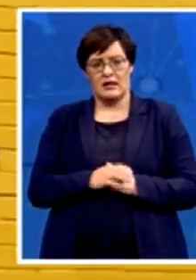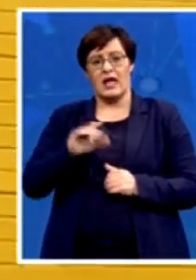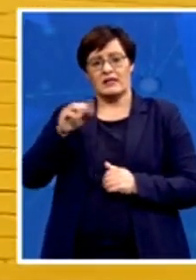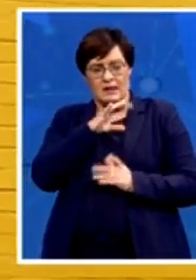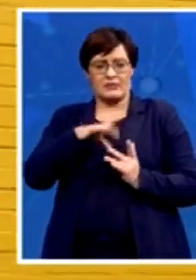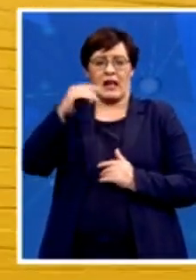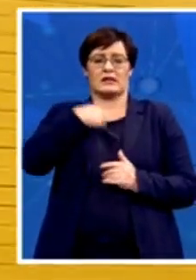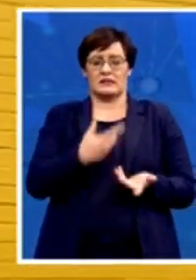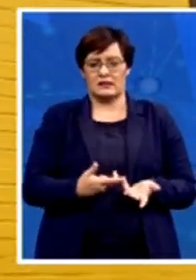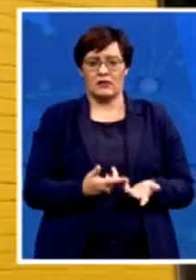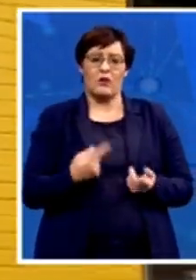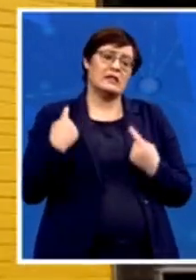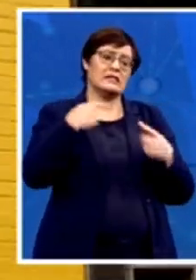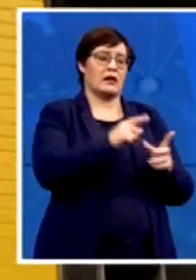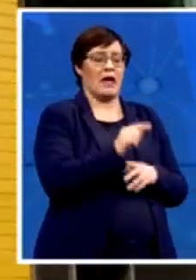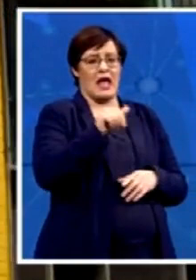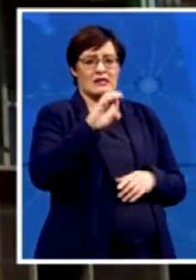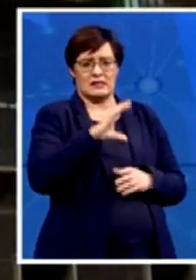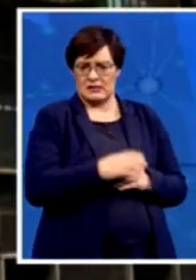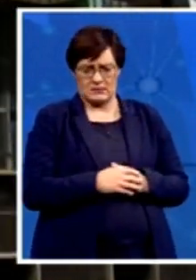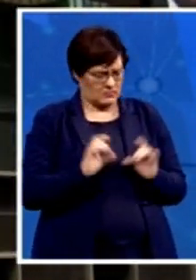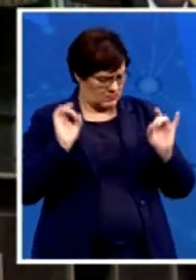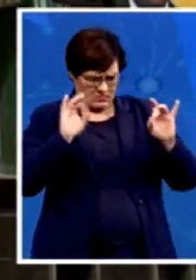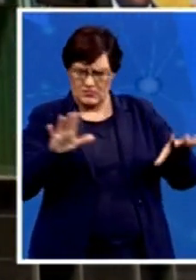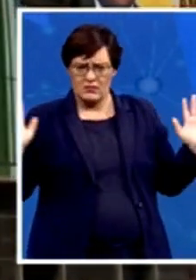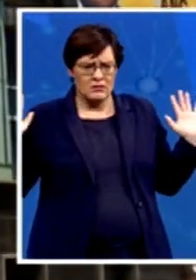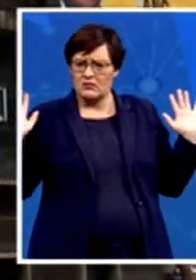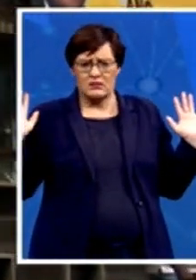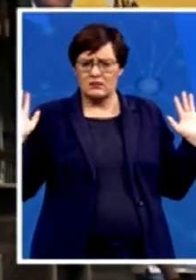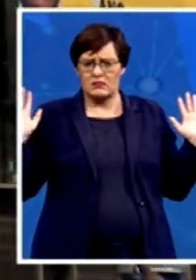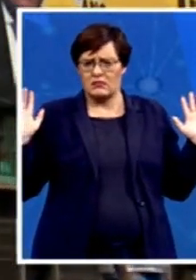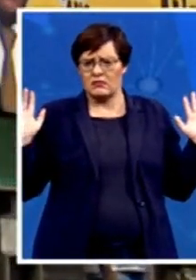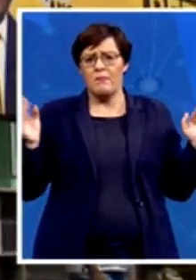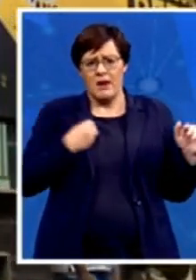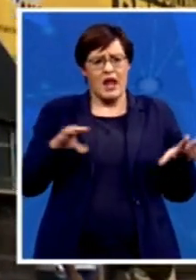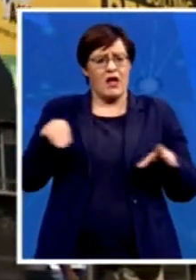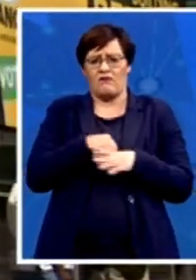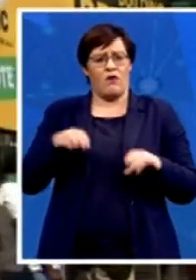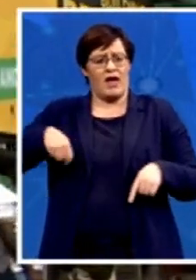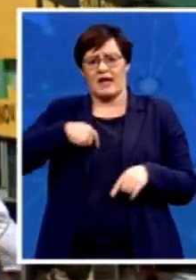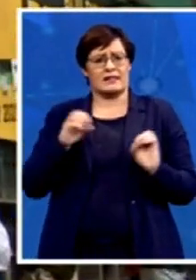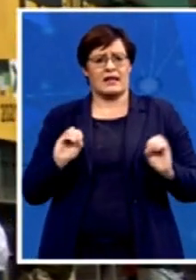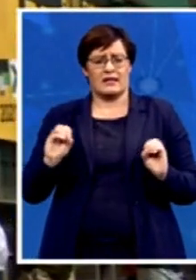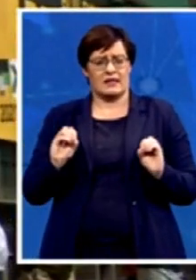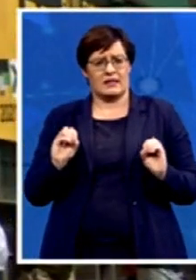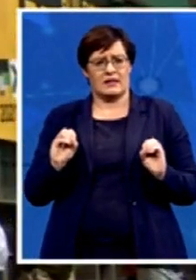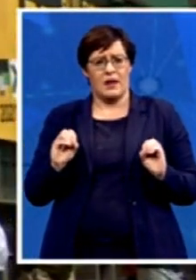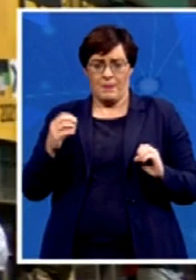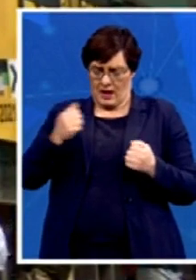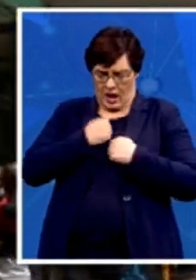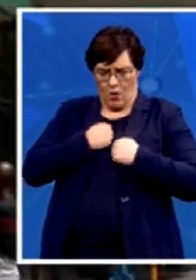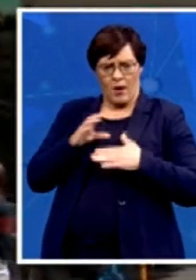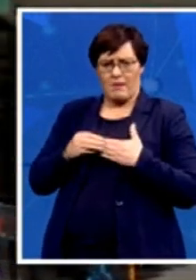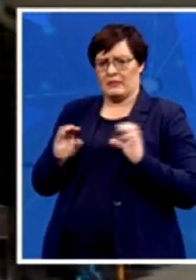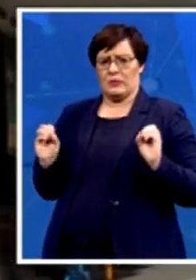we want to divorce them publicly, so that anybody knows that we are not, they are not our members. And then we are waking,